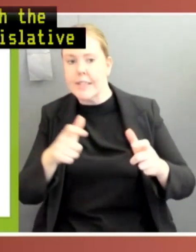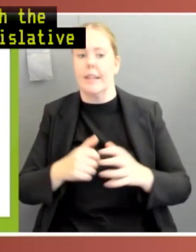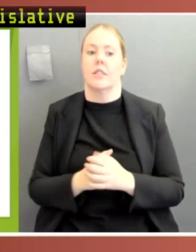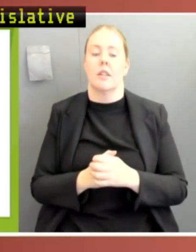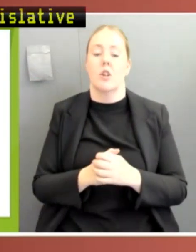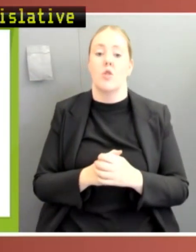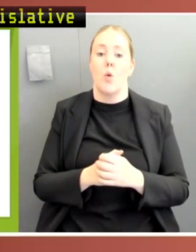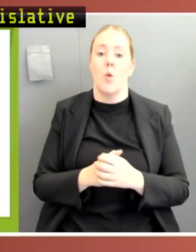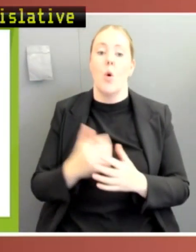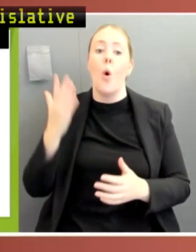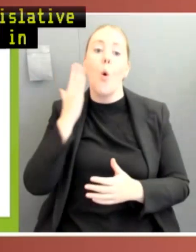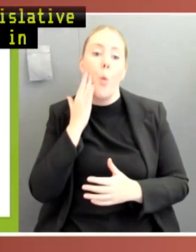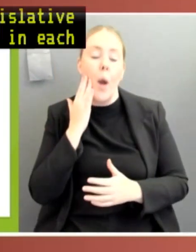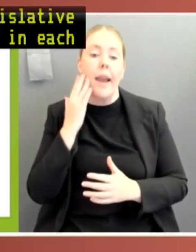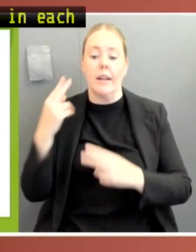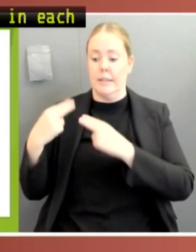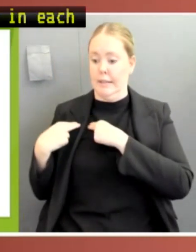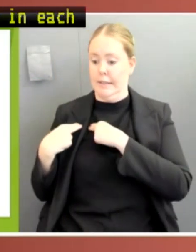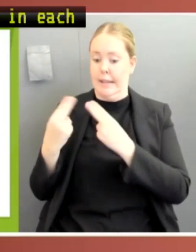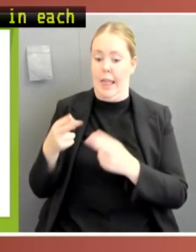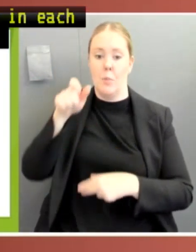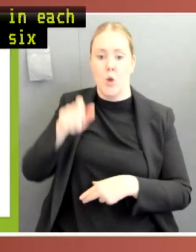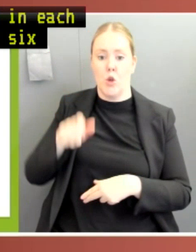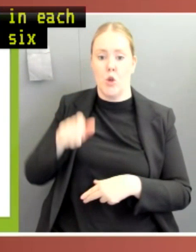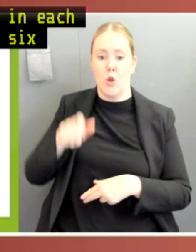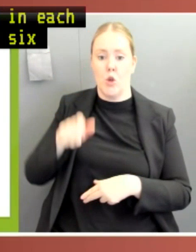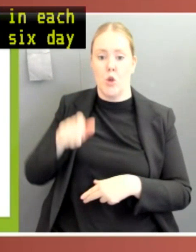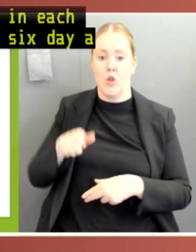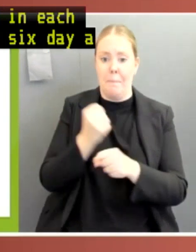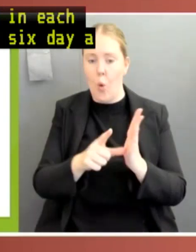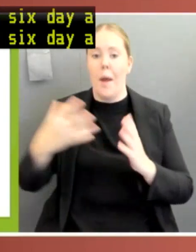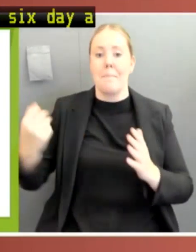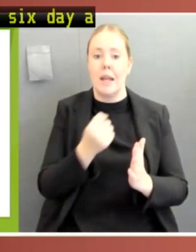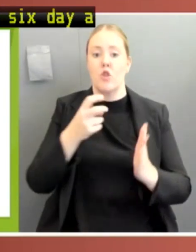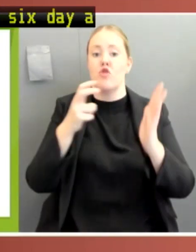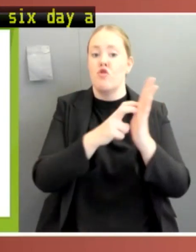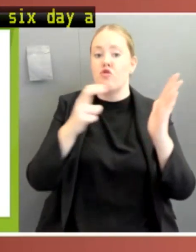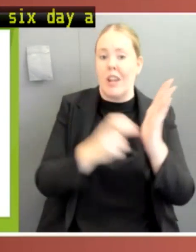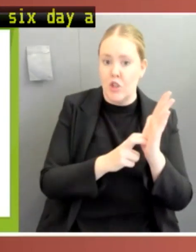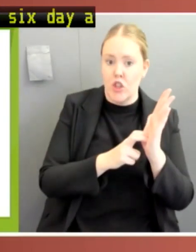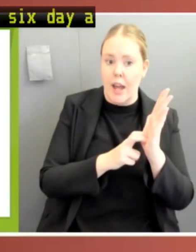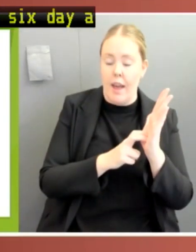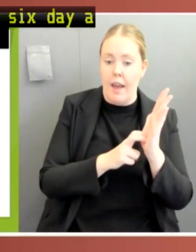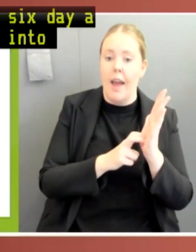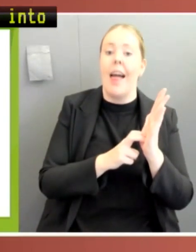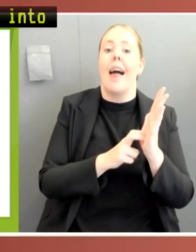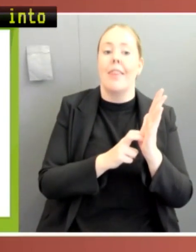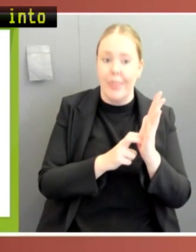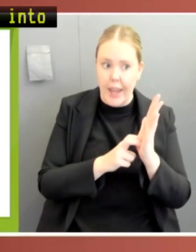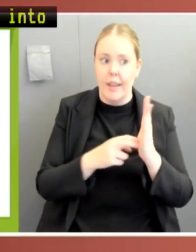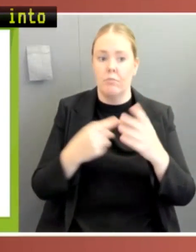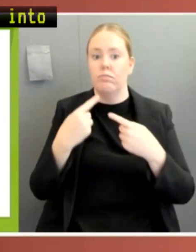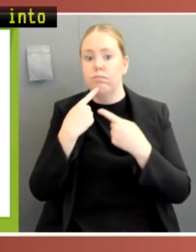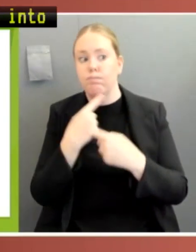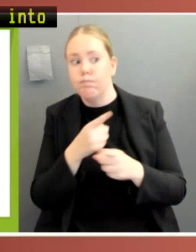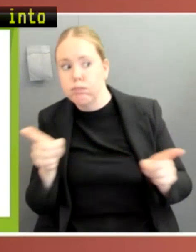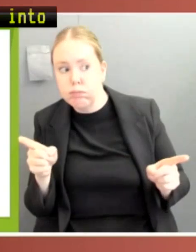are registered and entered into force. Any member of House of Representatives or the Senate may give notice to disallow an instrument within 15 sitting days after it was